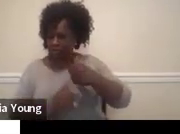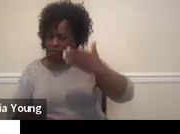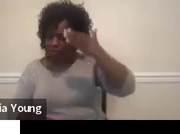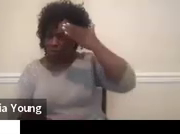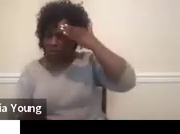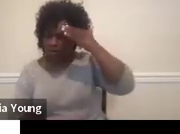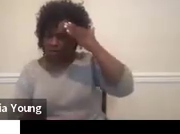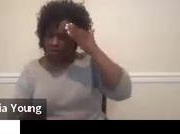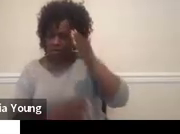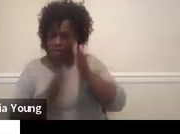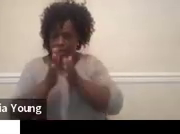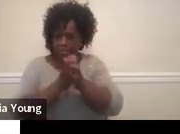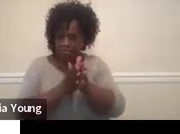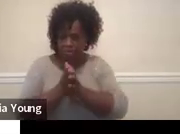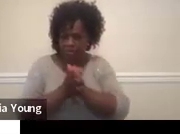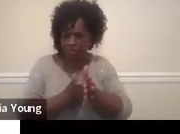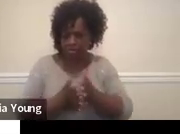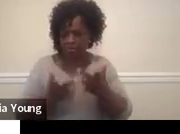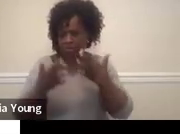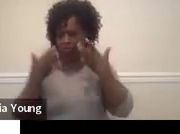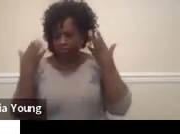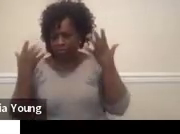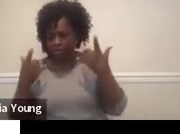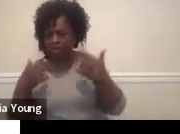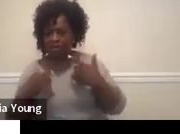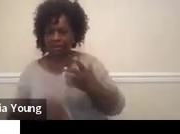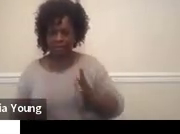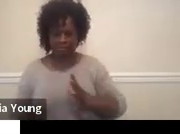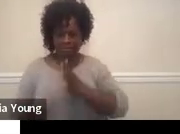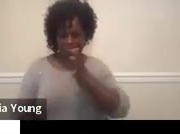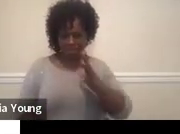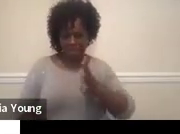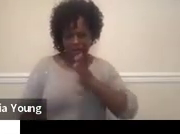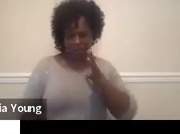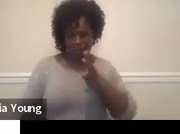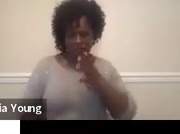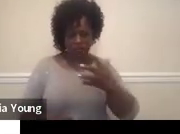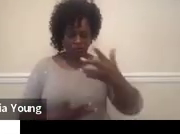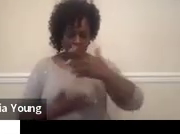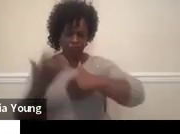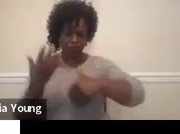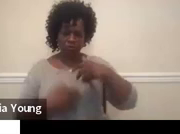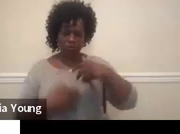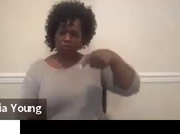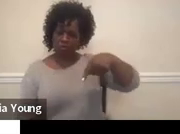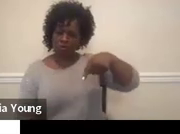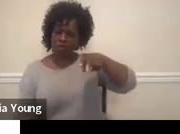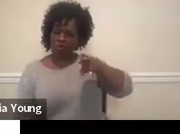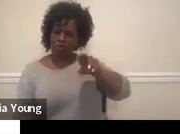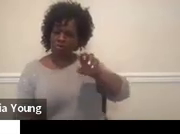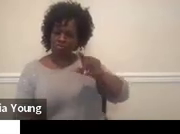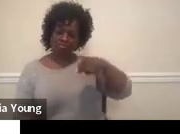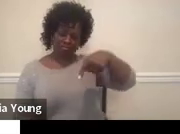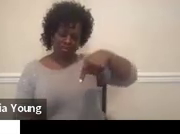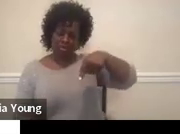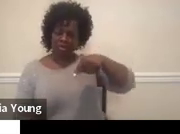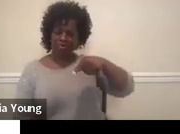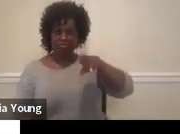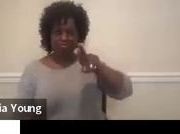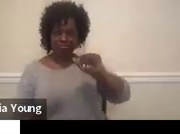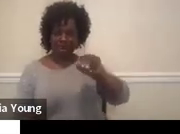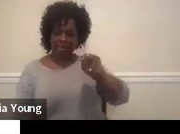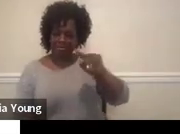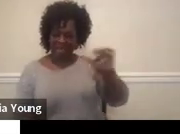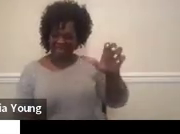ambition, friendliness and manner. So those social pragmatic pieces. So these are all things that employers are really looking